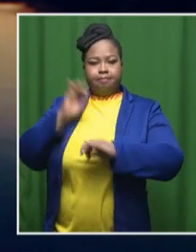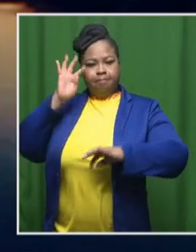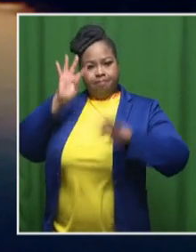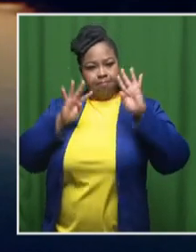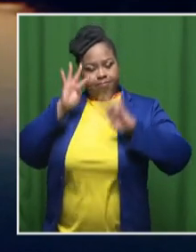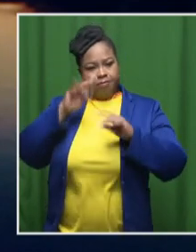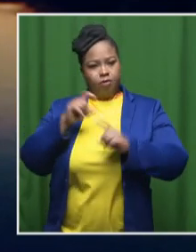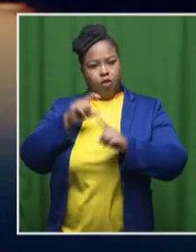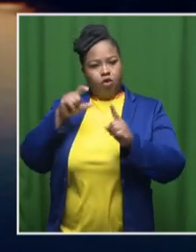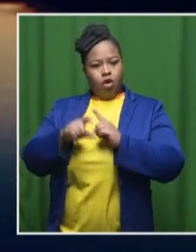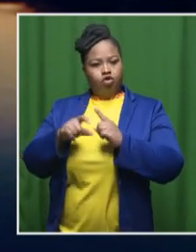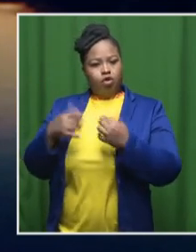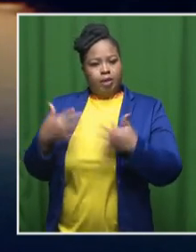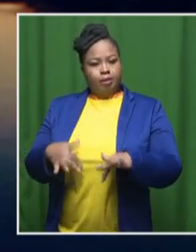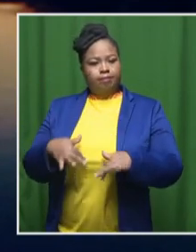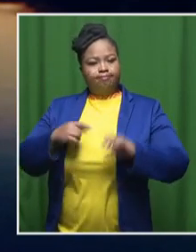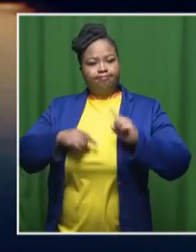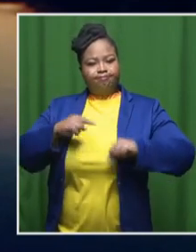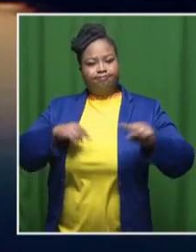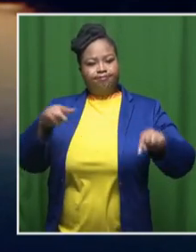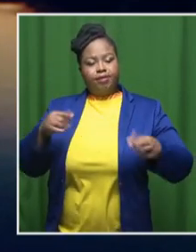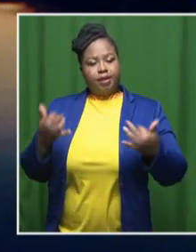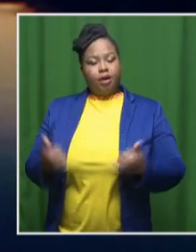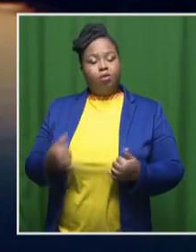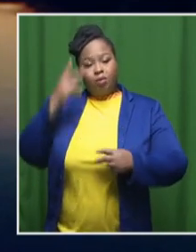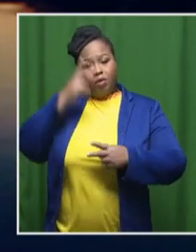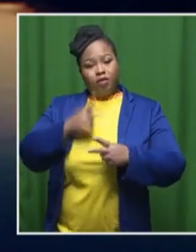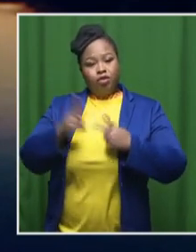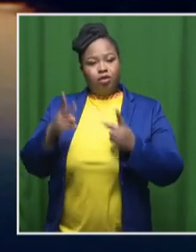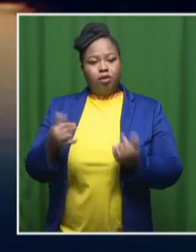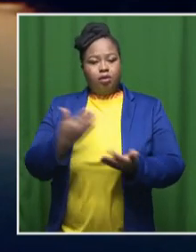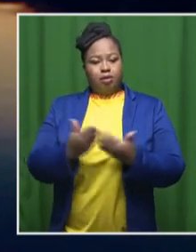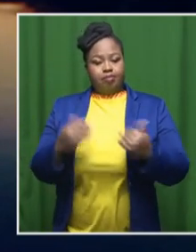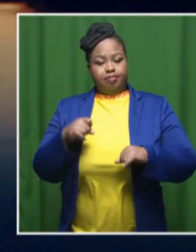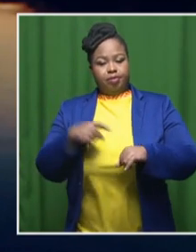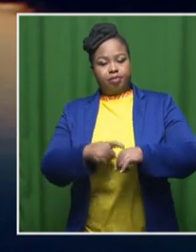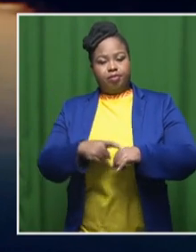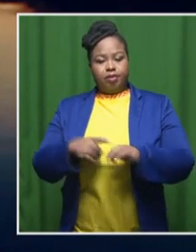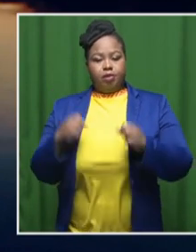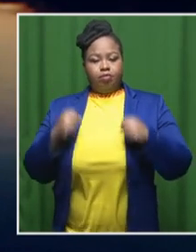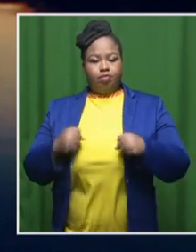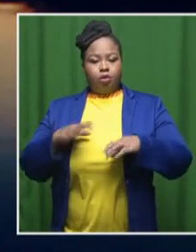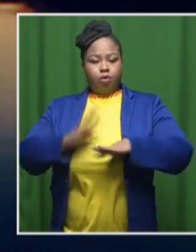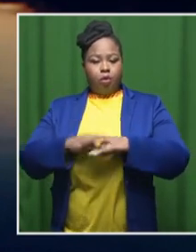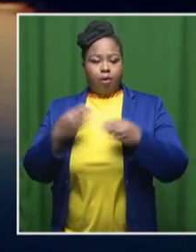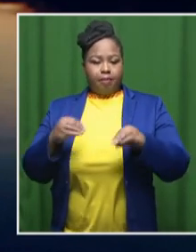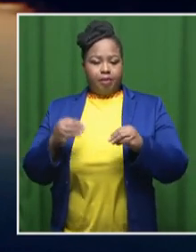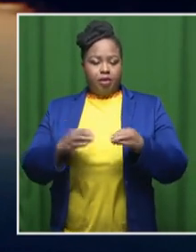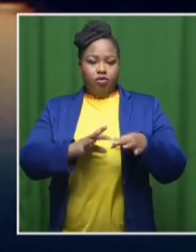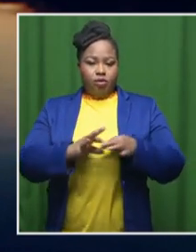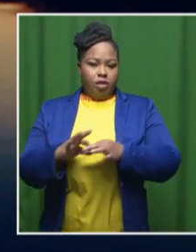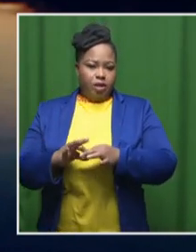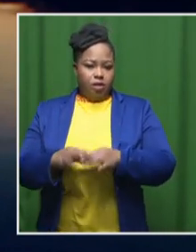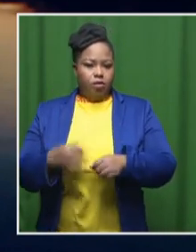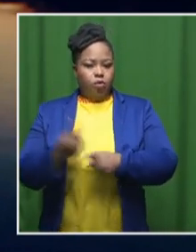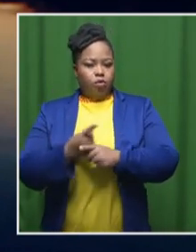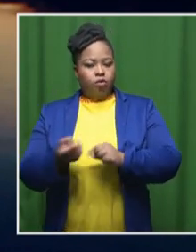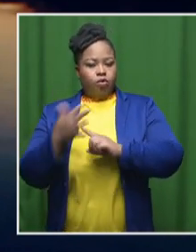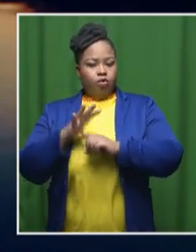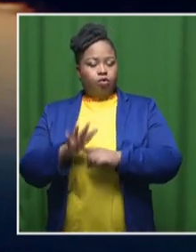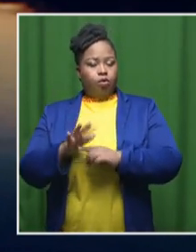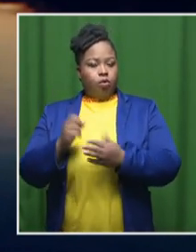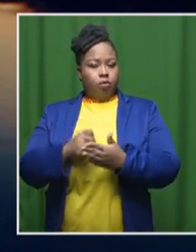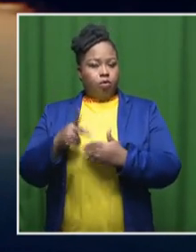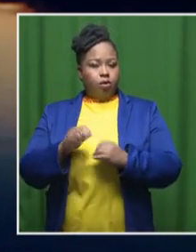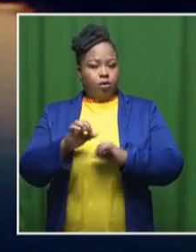and cultural delights, providing industry professionals with the opportunity to strengthen their business relationships and to showcase their